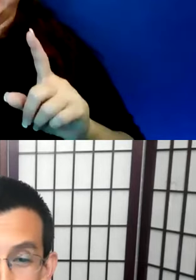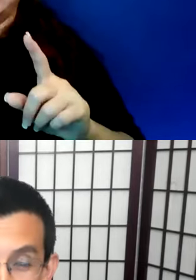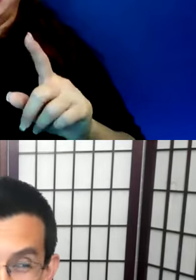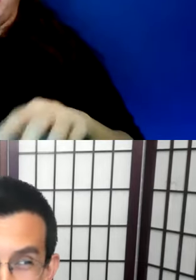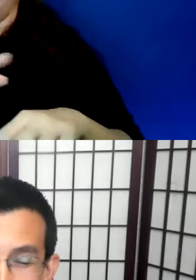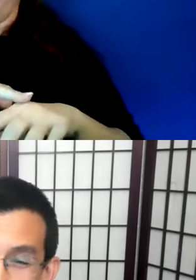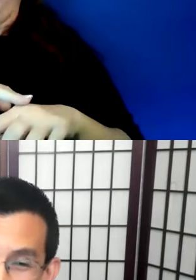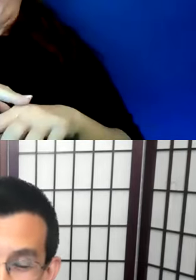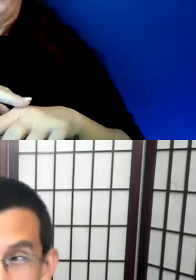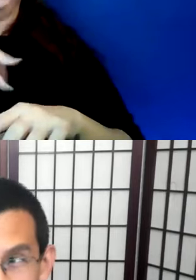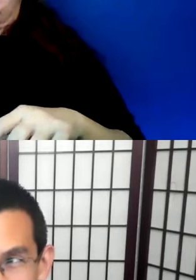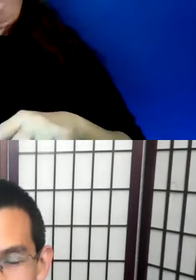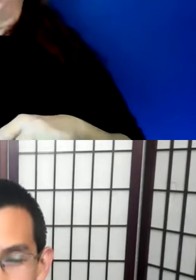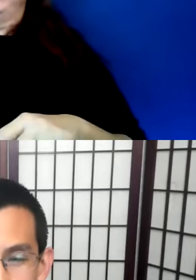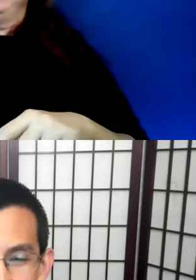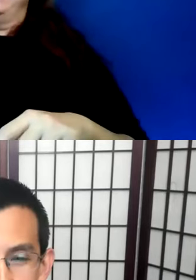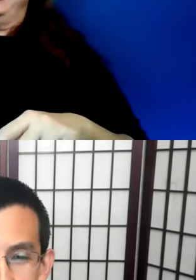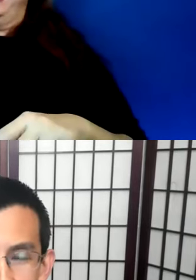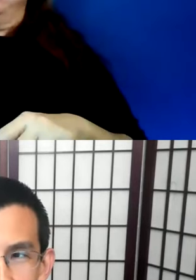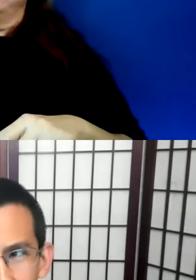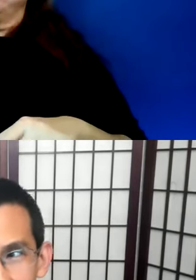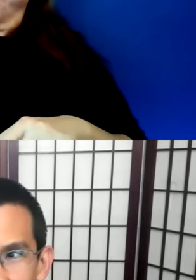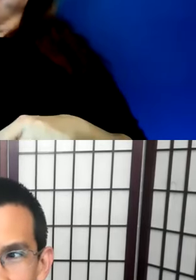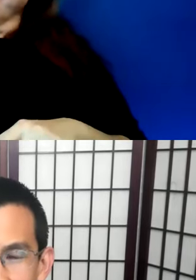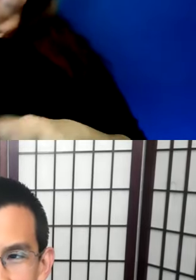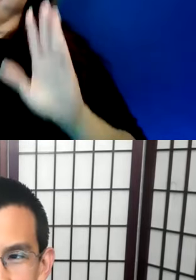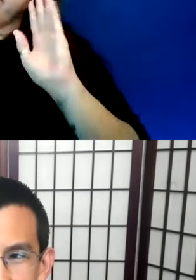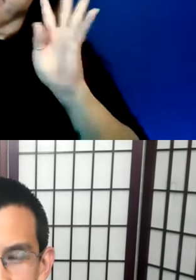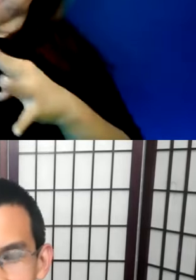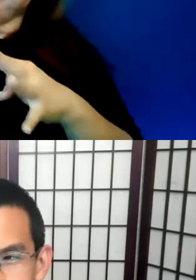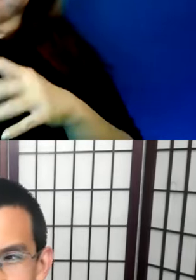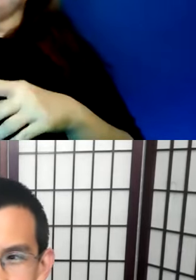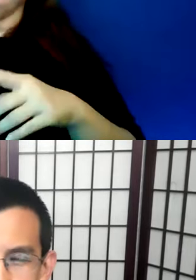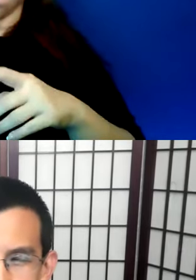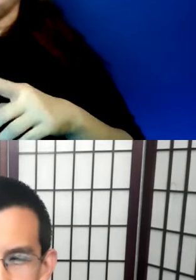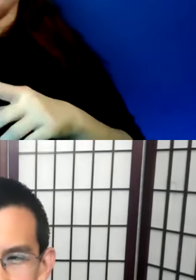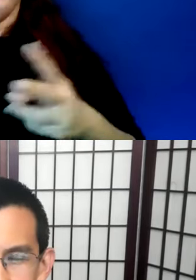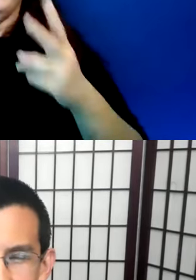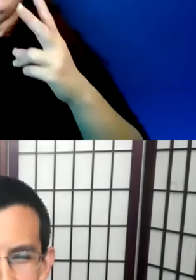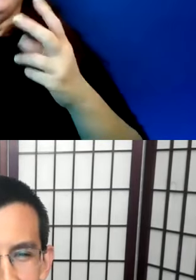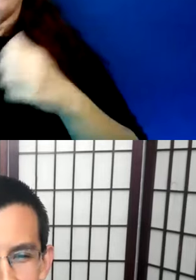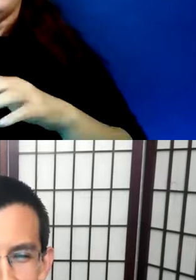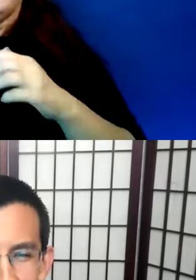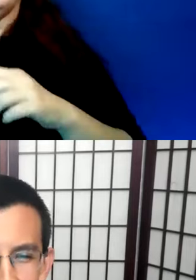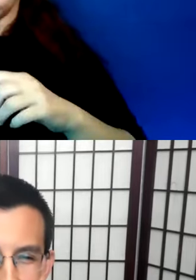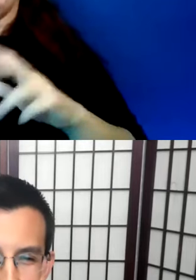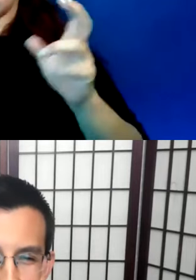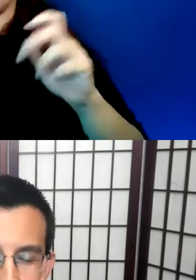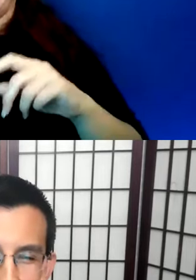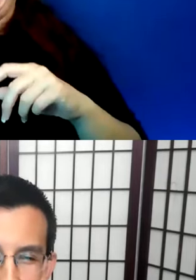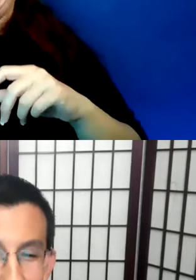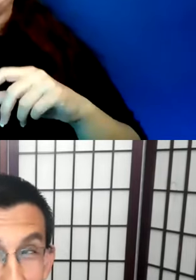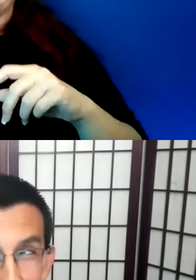certainly call out the situations, which I've seen a few times, mostly by, shall we say, legacy linguists,